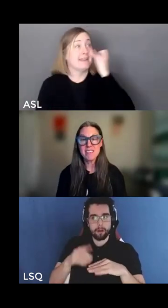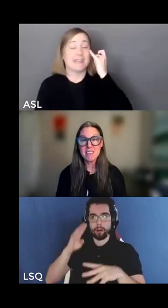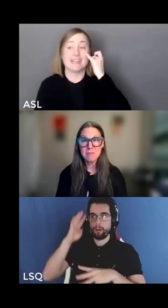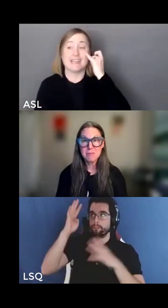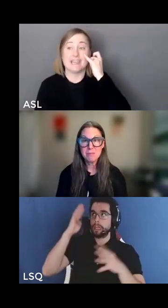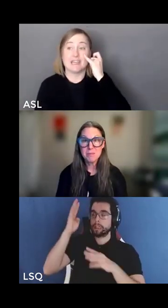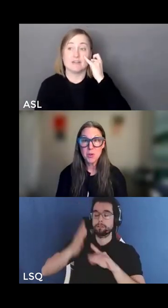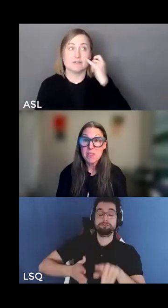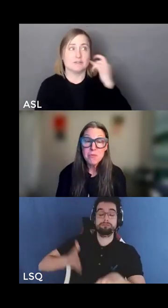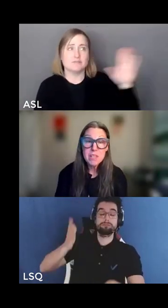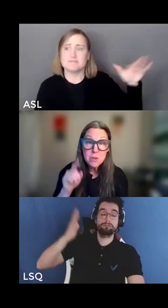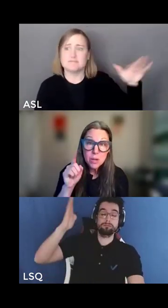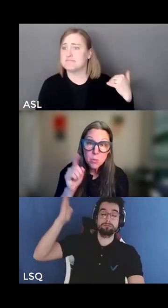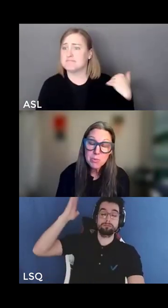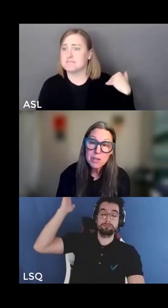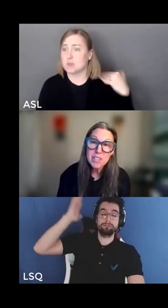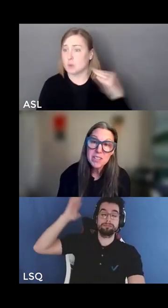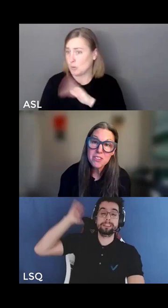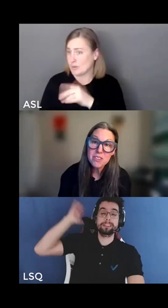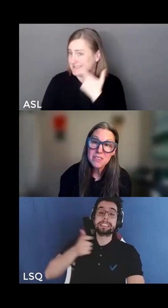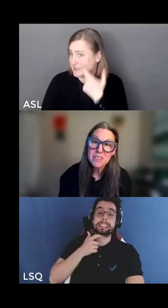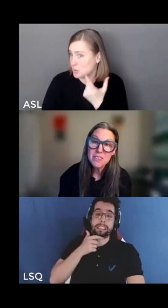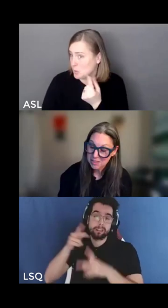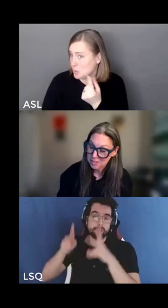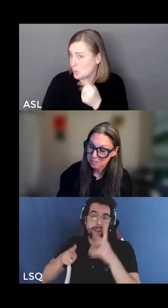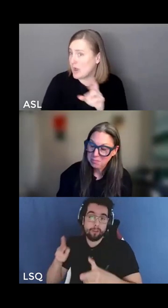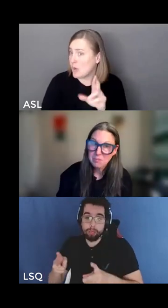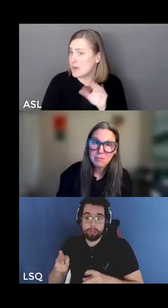was racist or stephanie you get white privilege